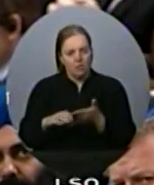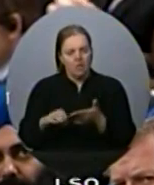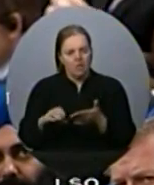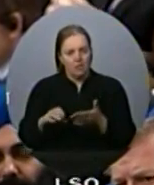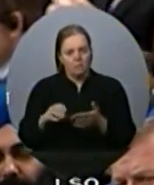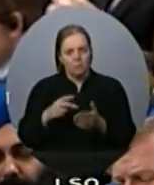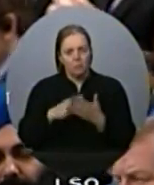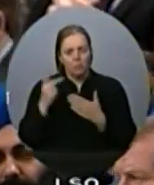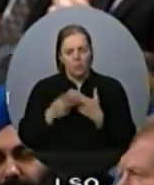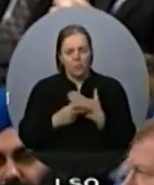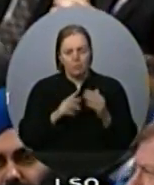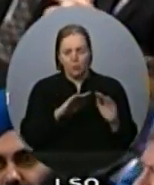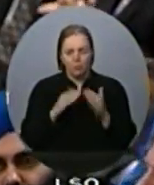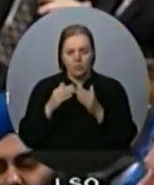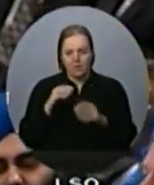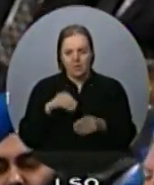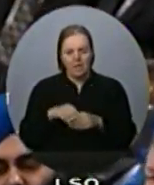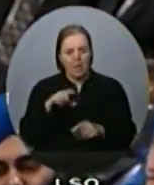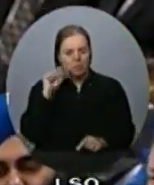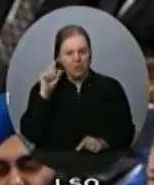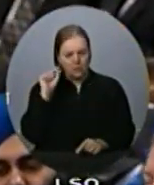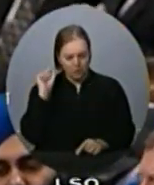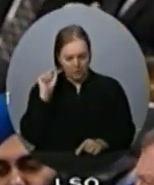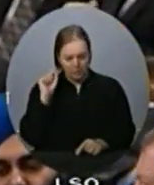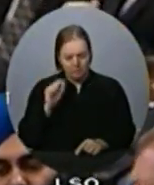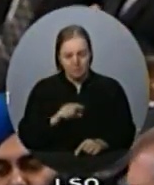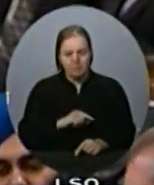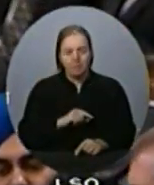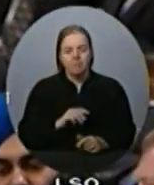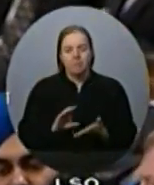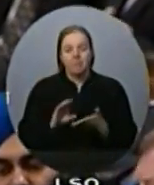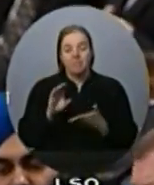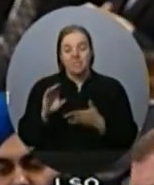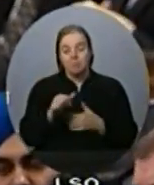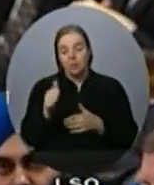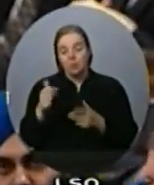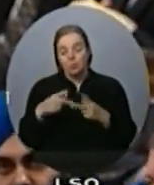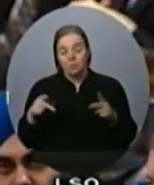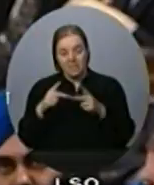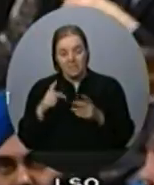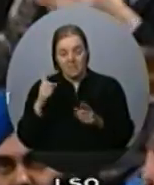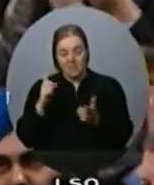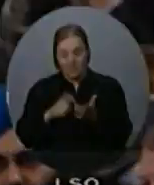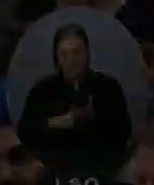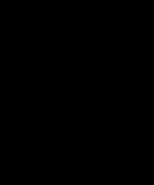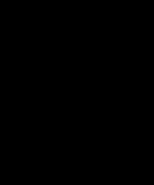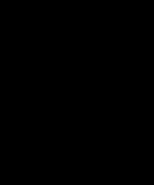when it comes to foreign investment, when a company makes an undertaking, we will ensure it is respected. Thank you. Thank you. You